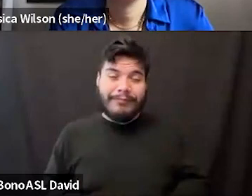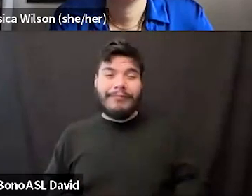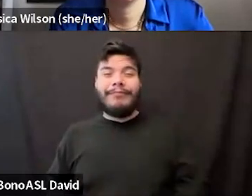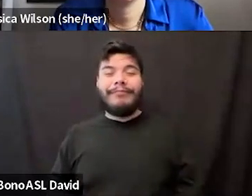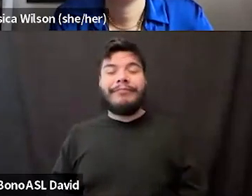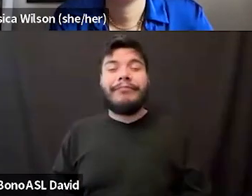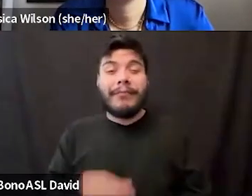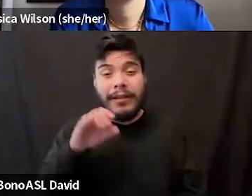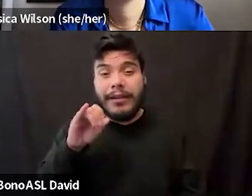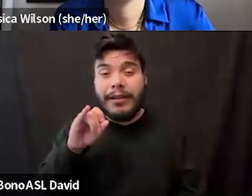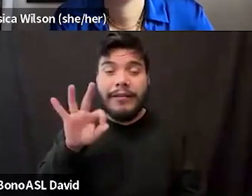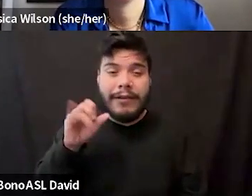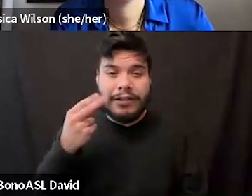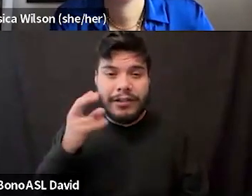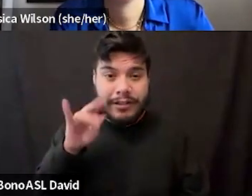Eva Sheena, will you start?